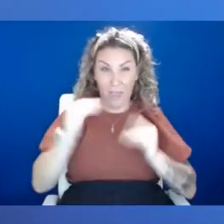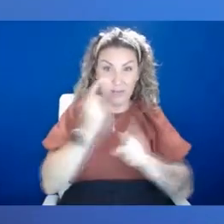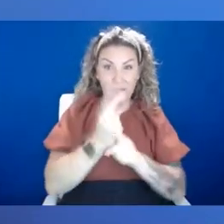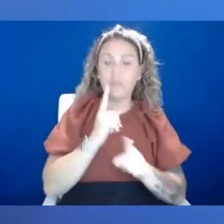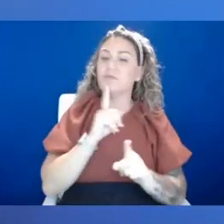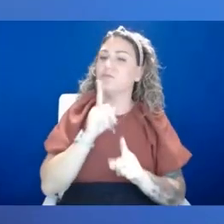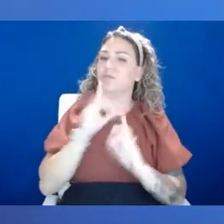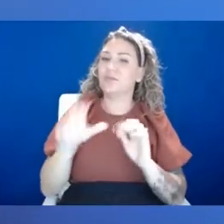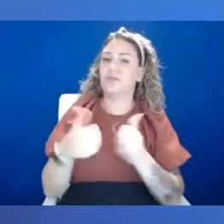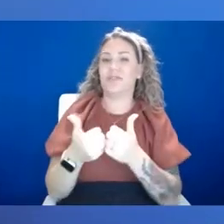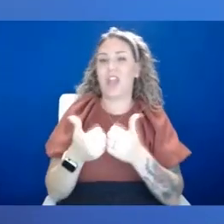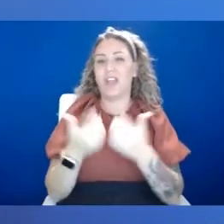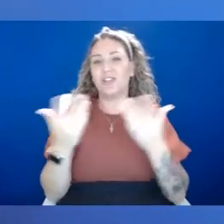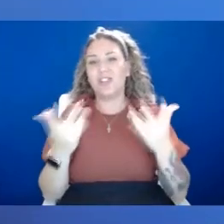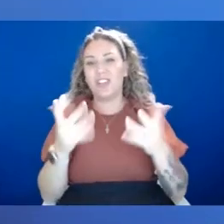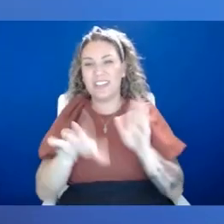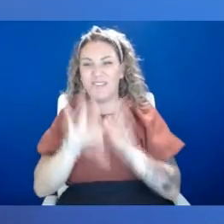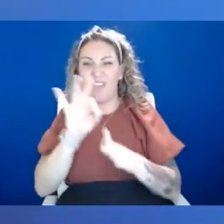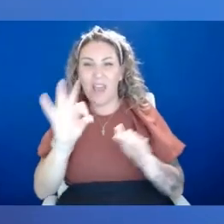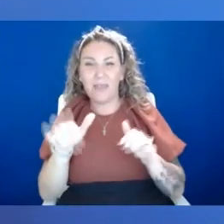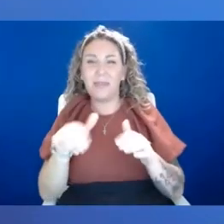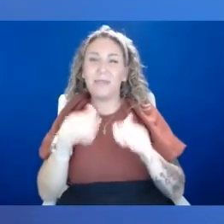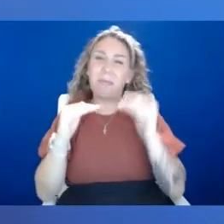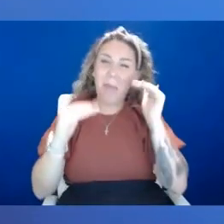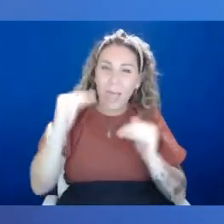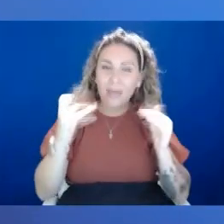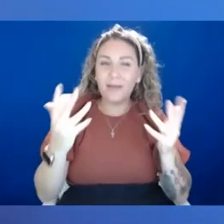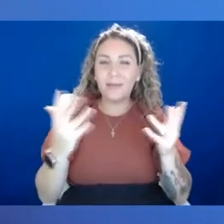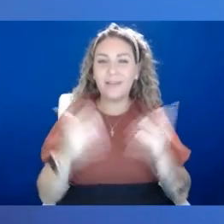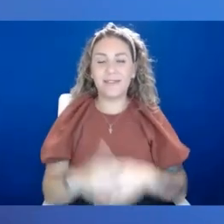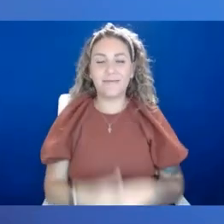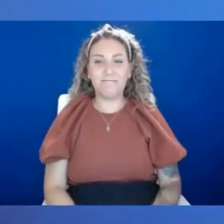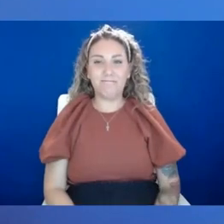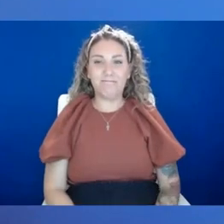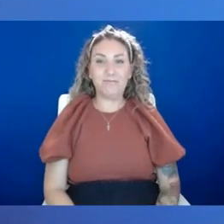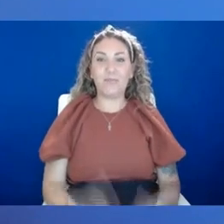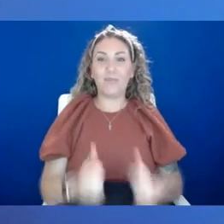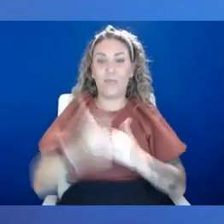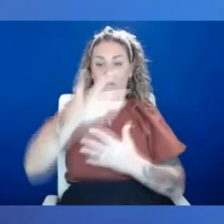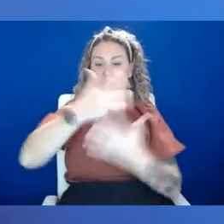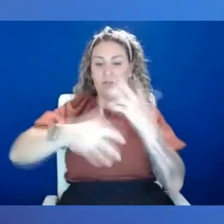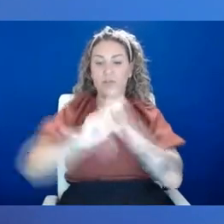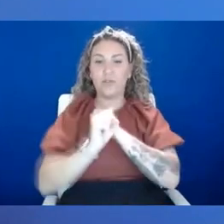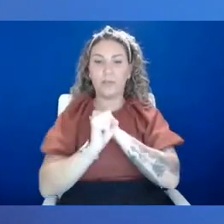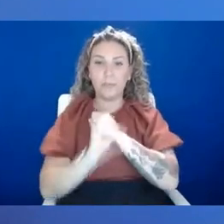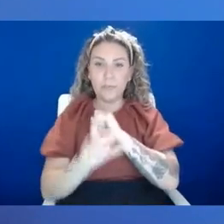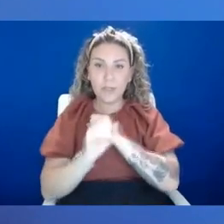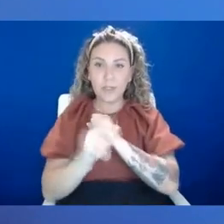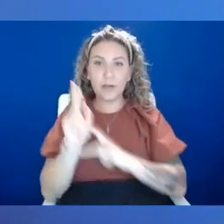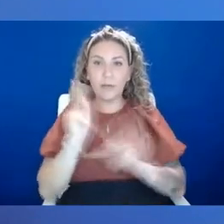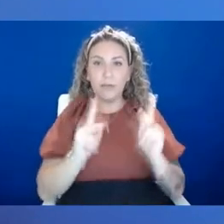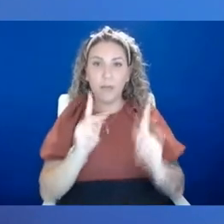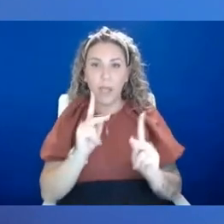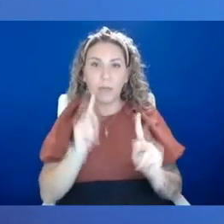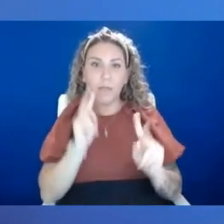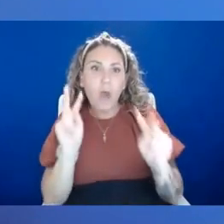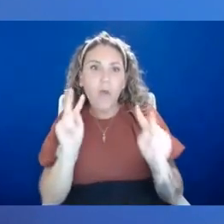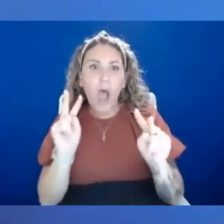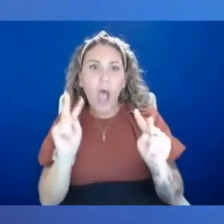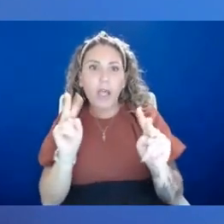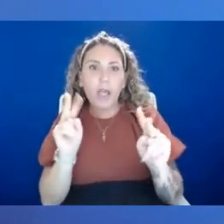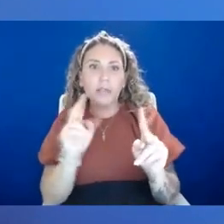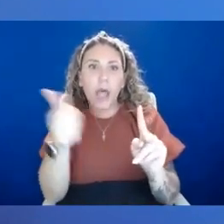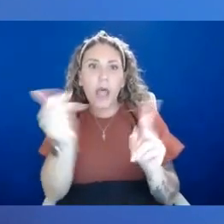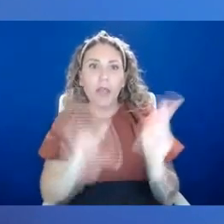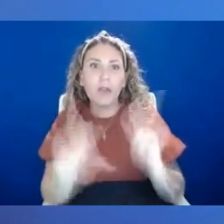to, to find that balance. Um, you know, with the social media, there is people are watching everyone else's highlight reel. And so there is that